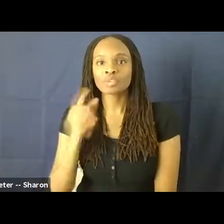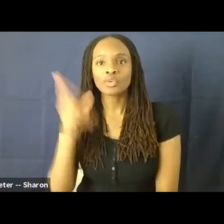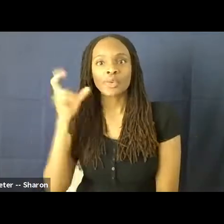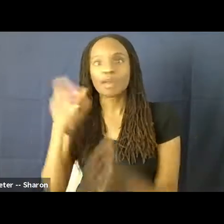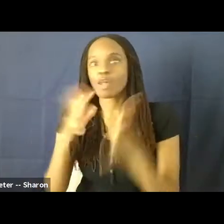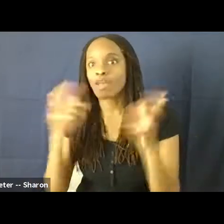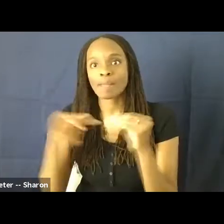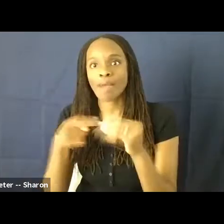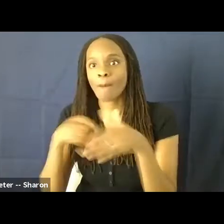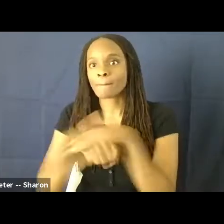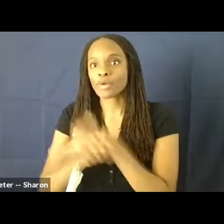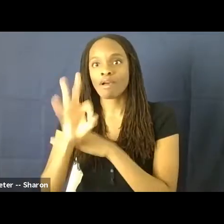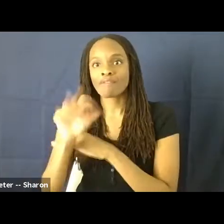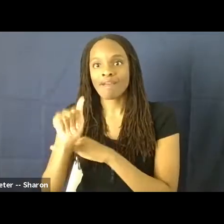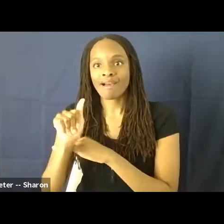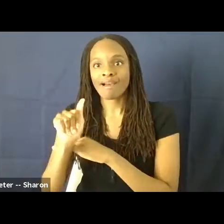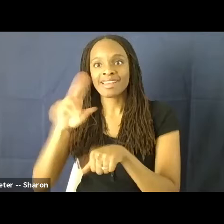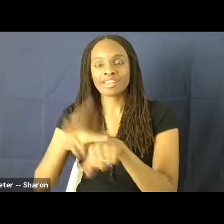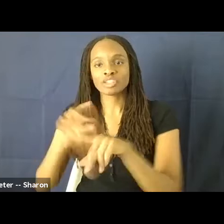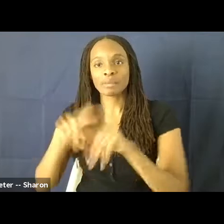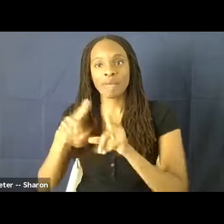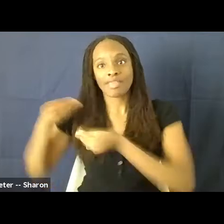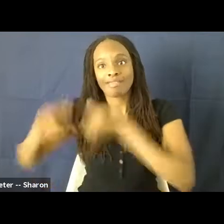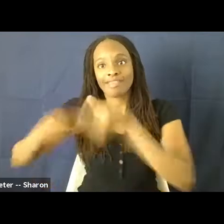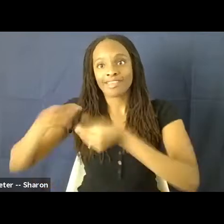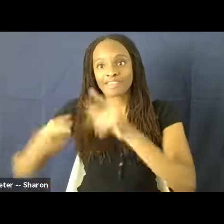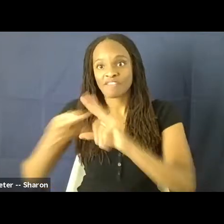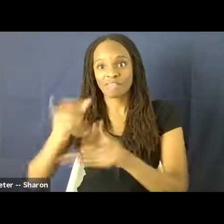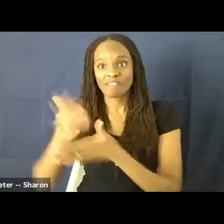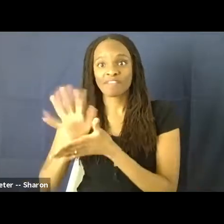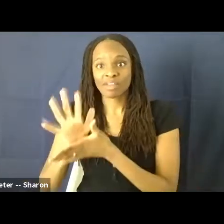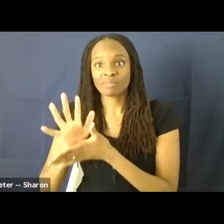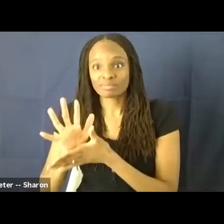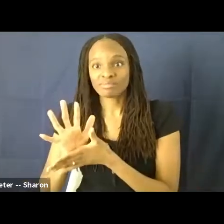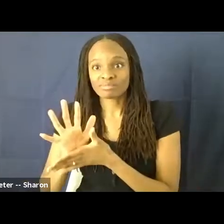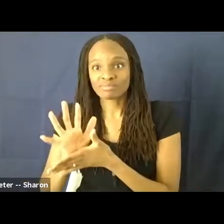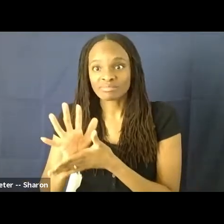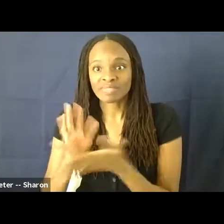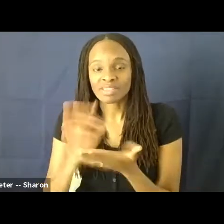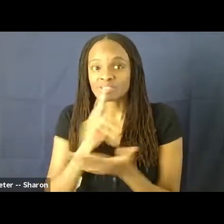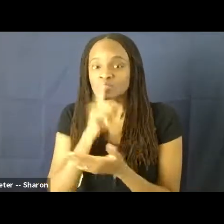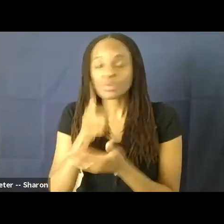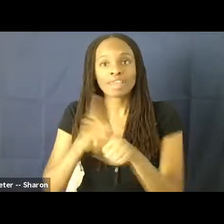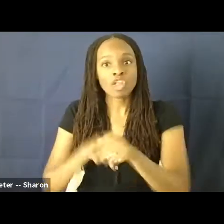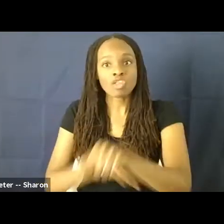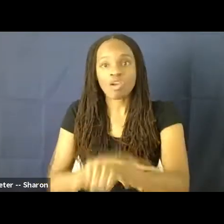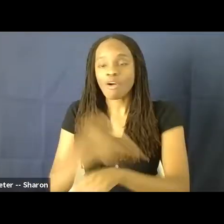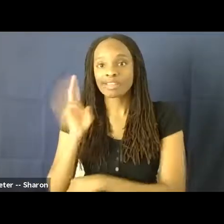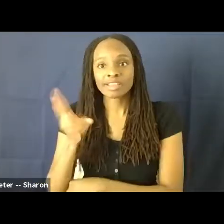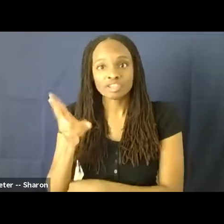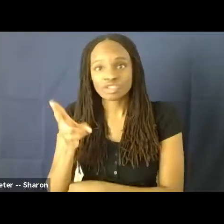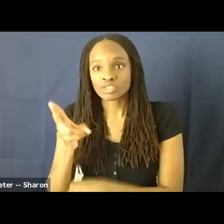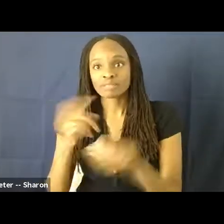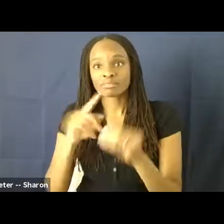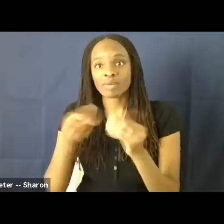Nation, but we don't really talk about the legacy of Birth of a Nation as being the film that sort of sparked this long history of censorship going on in the industry.